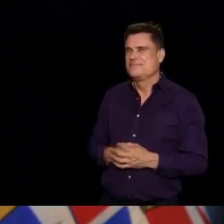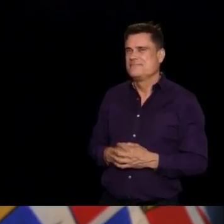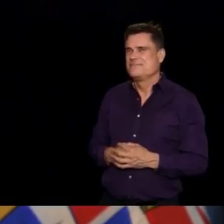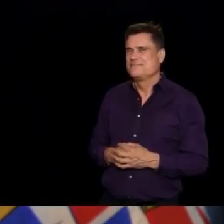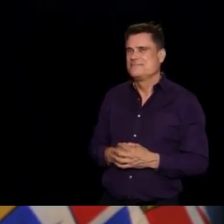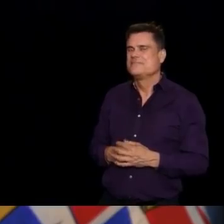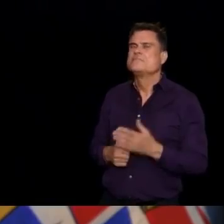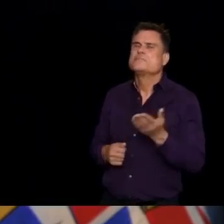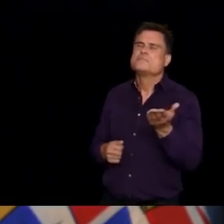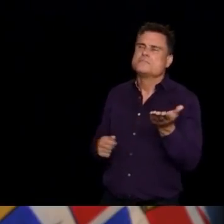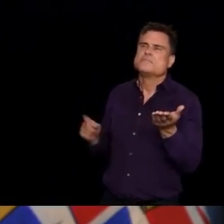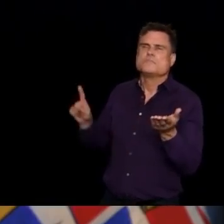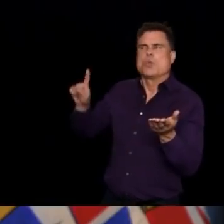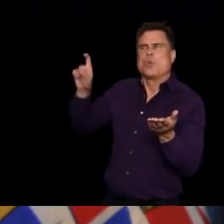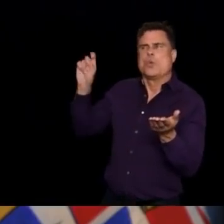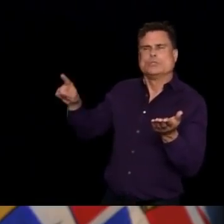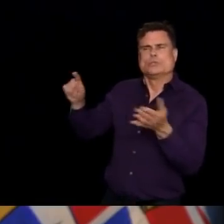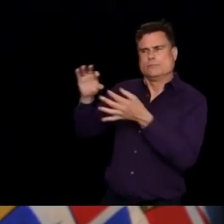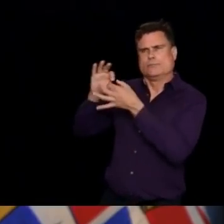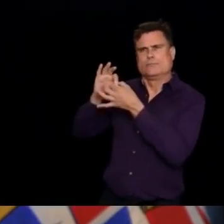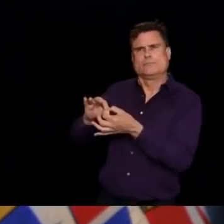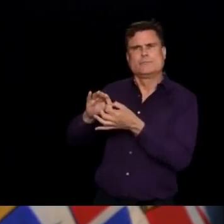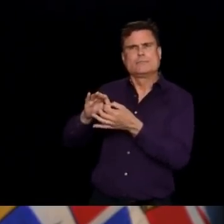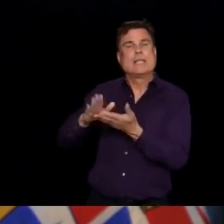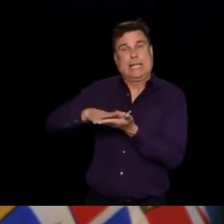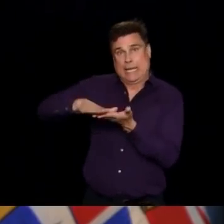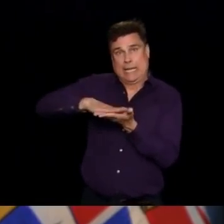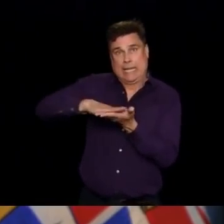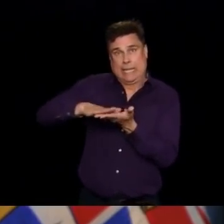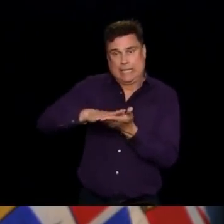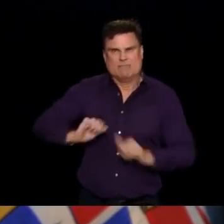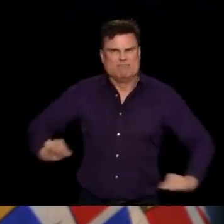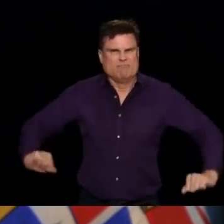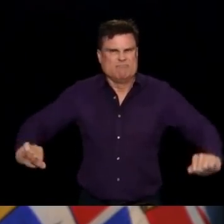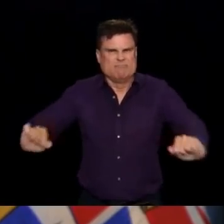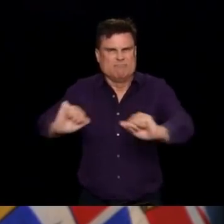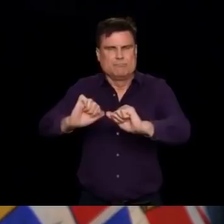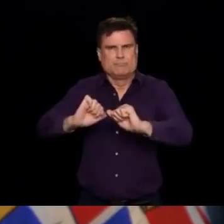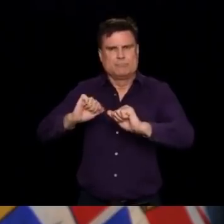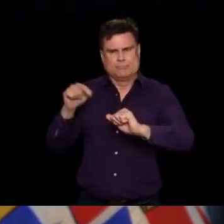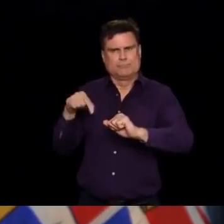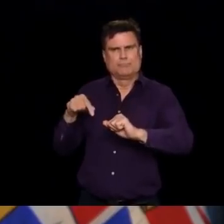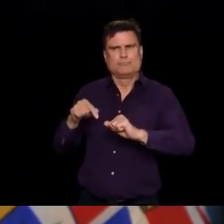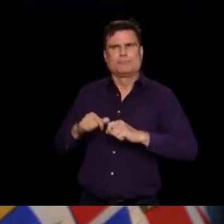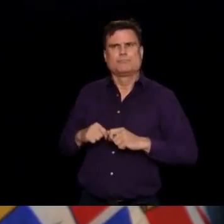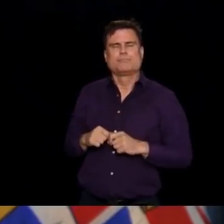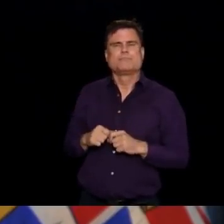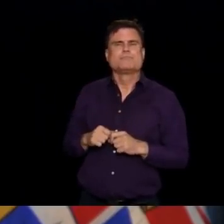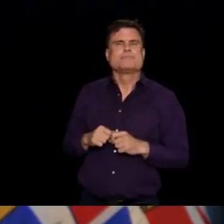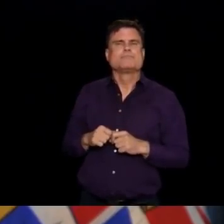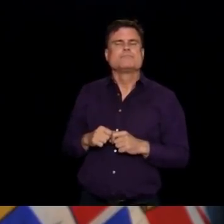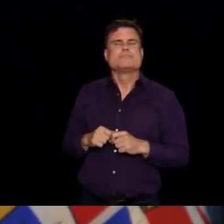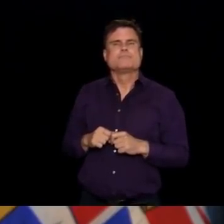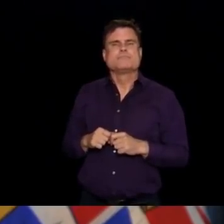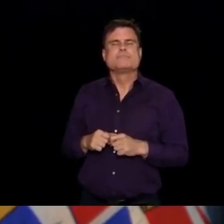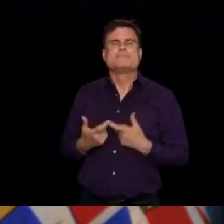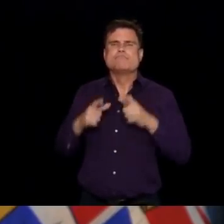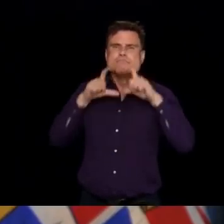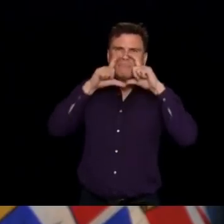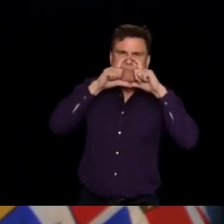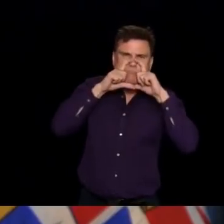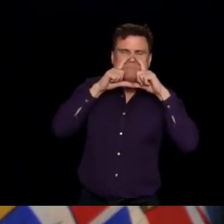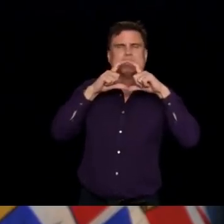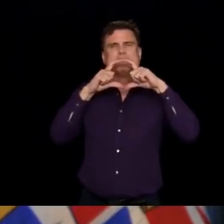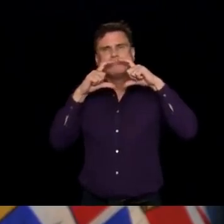and more money has having to be spent on cleaning and PPE. And increasing employee pay by $4 per hour, as has been done by the